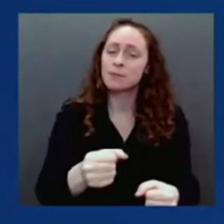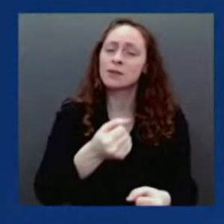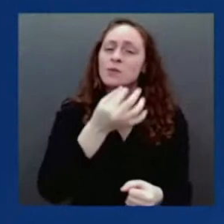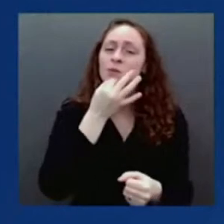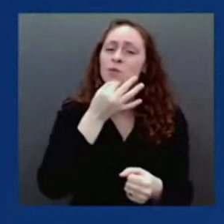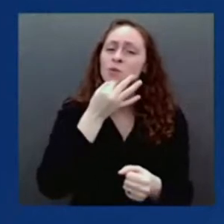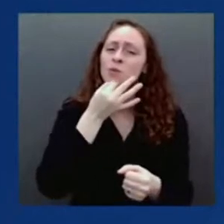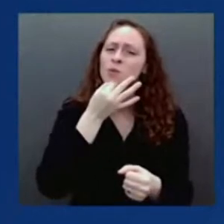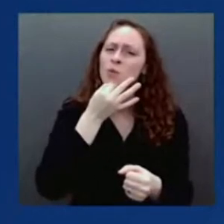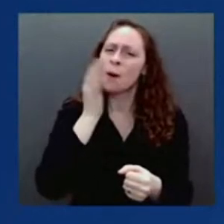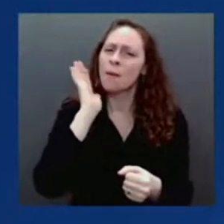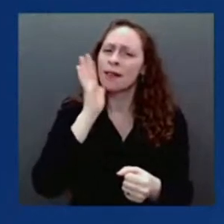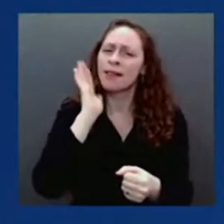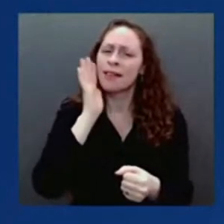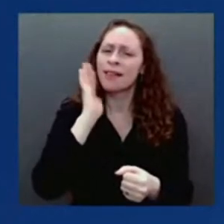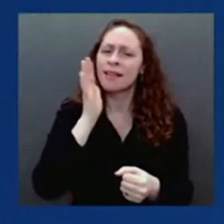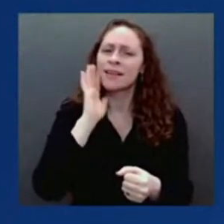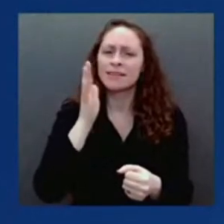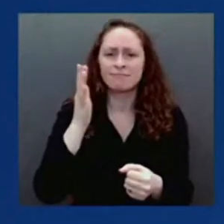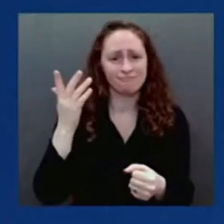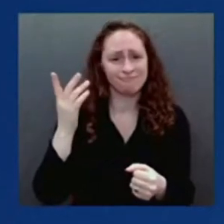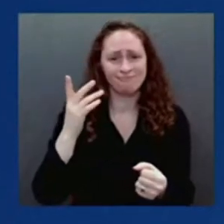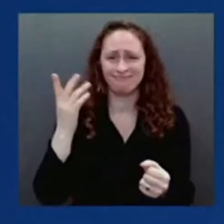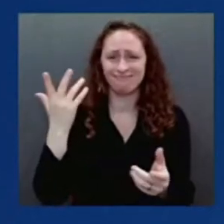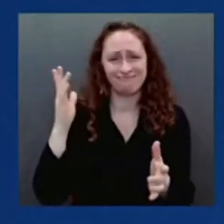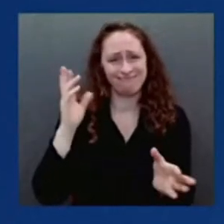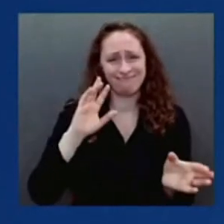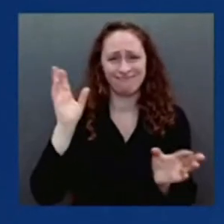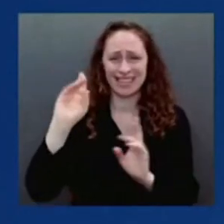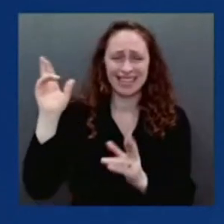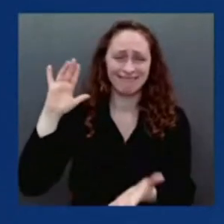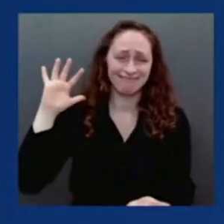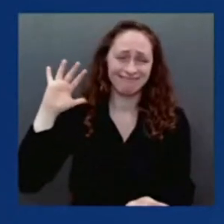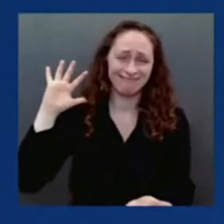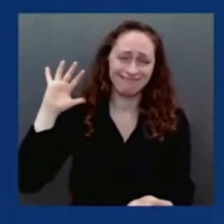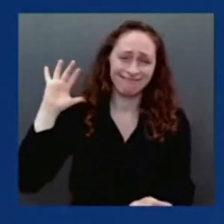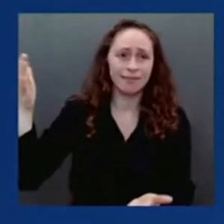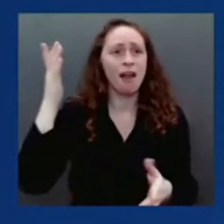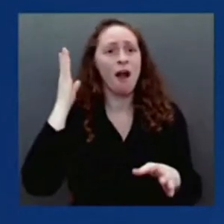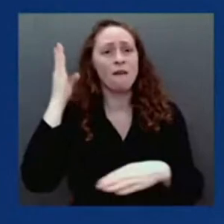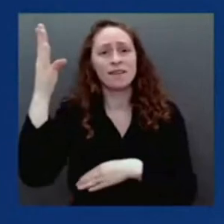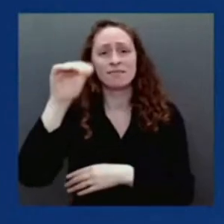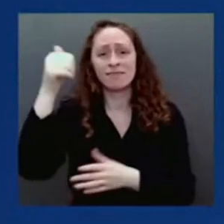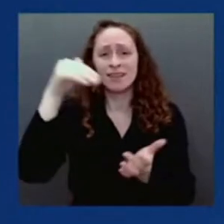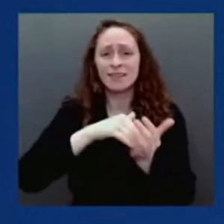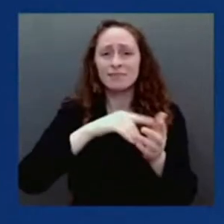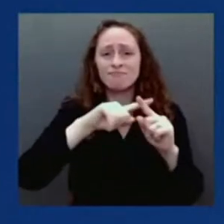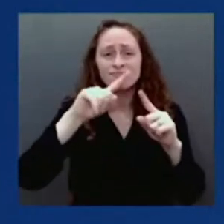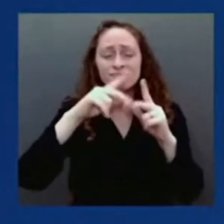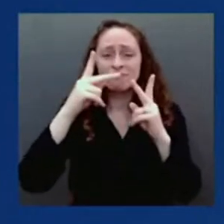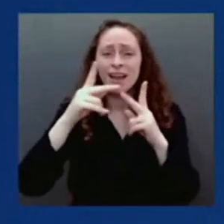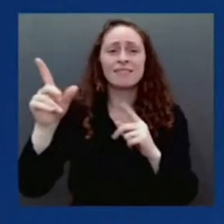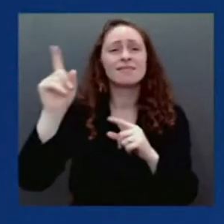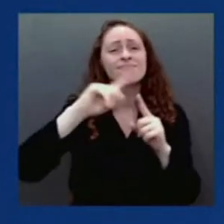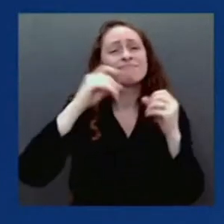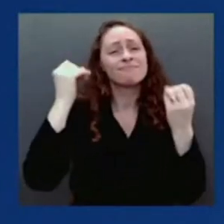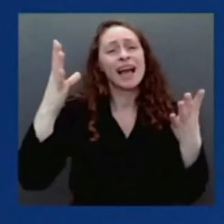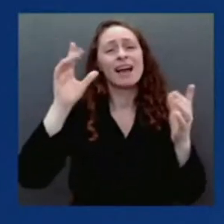including, as you mentioned, community health centers around the country and local pharmacies. Next question.